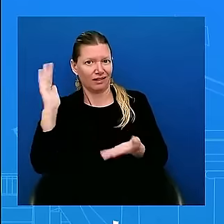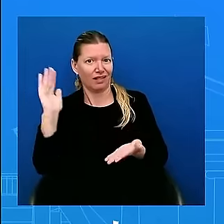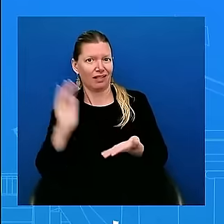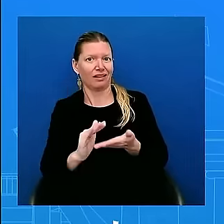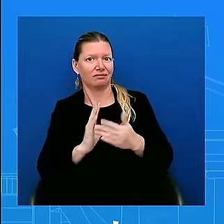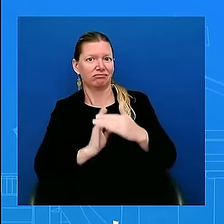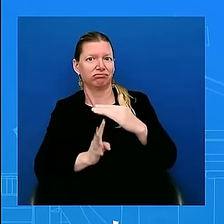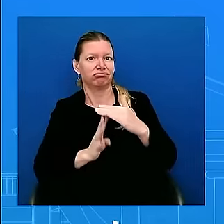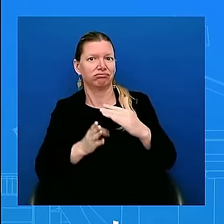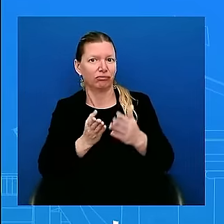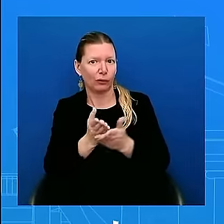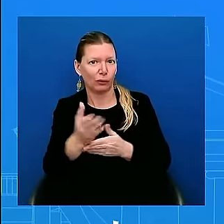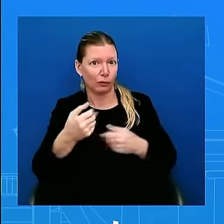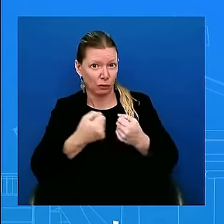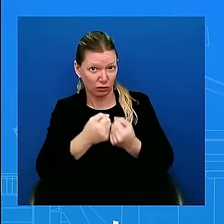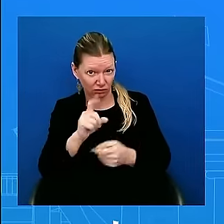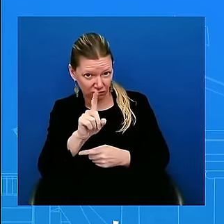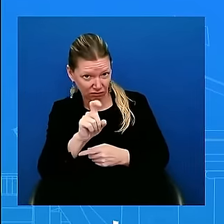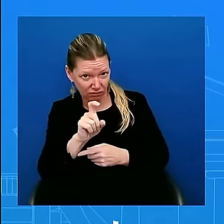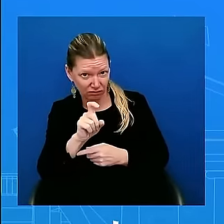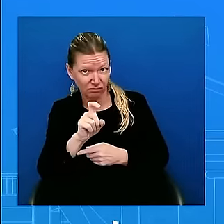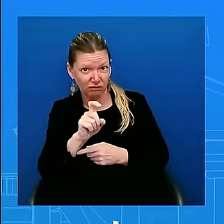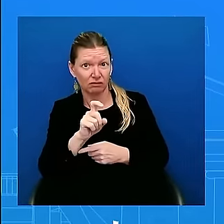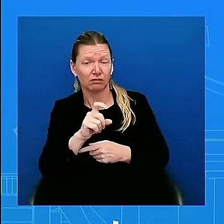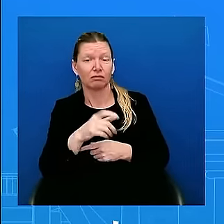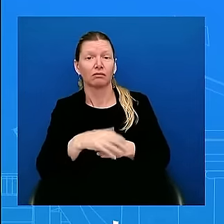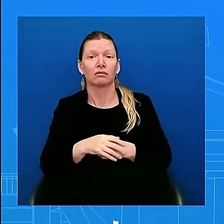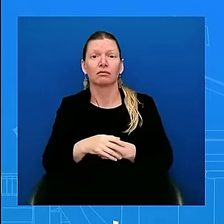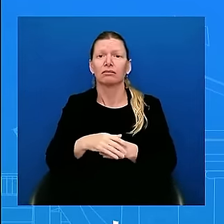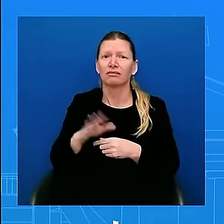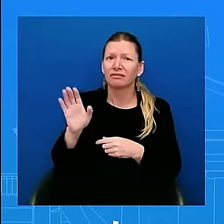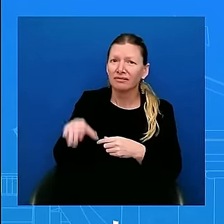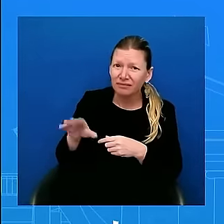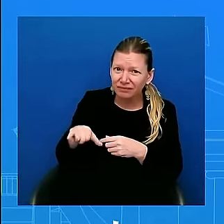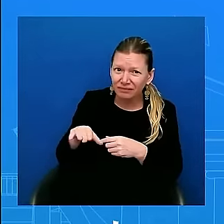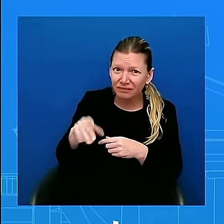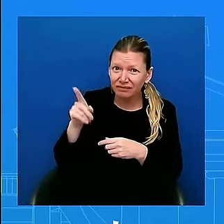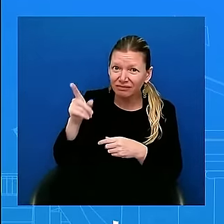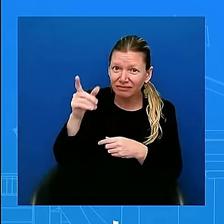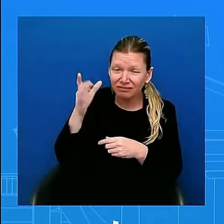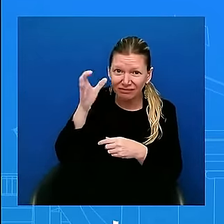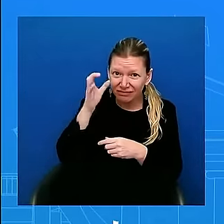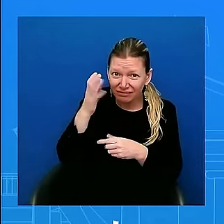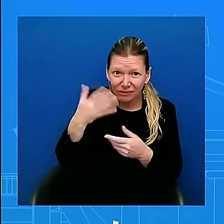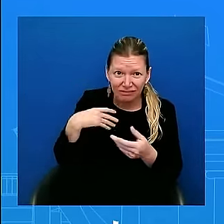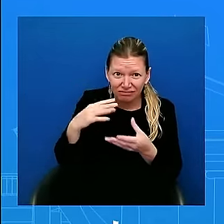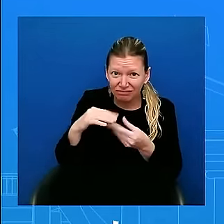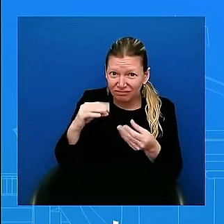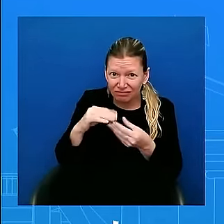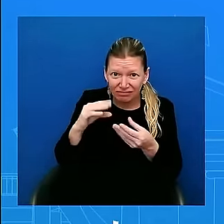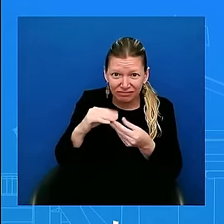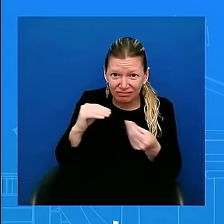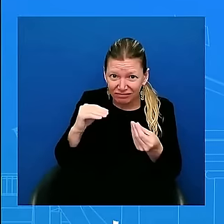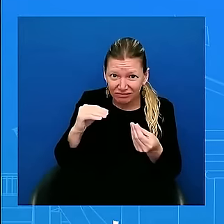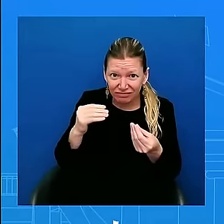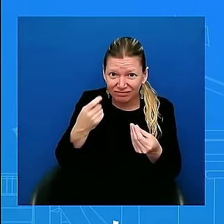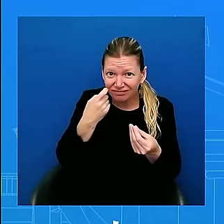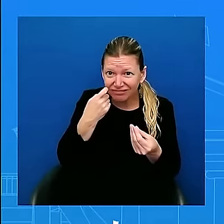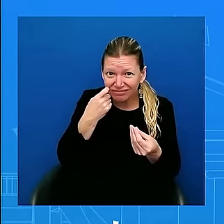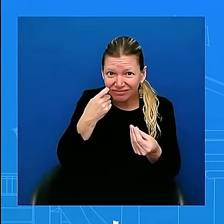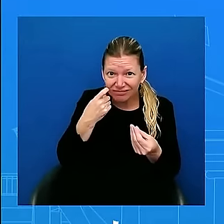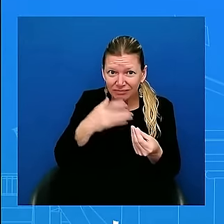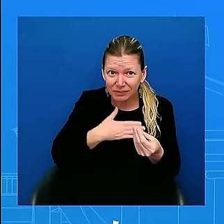on a second. Did you not hear the beginning of my, I know there were a lot of toppers, but one of the toppers, I talked about what we're seeing at the border.